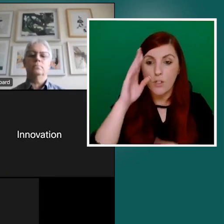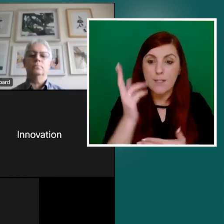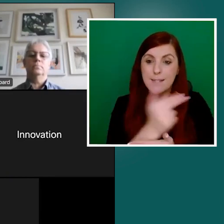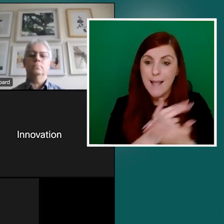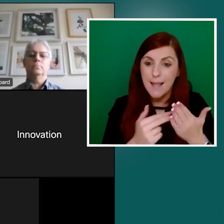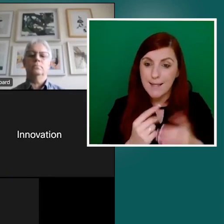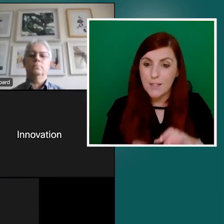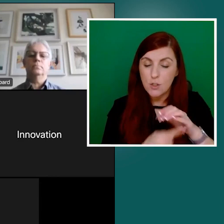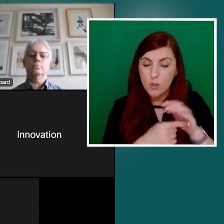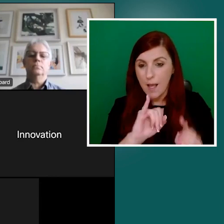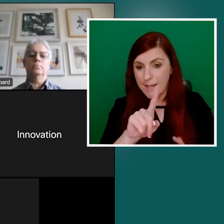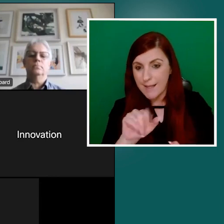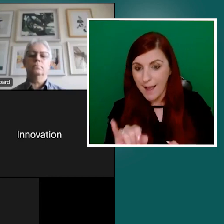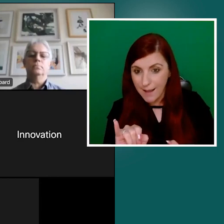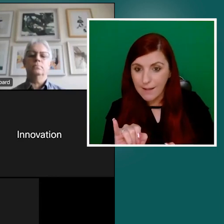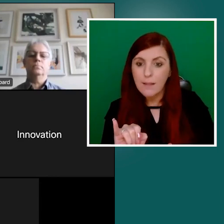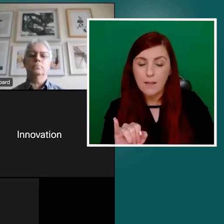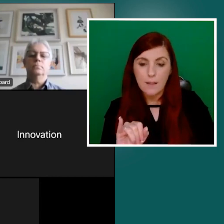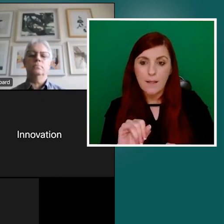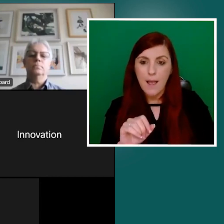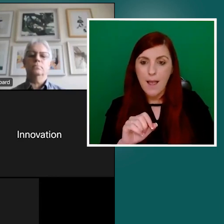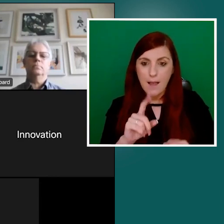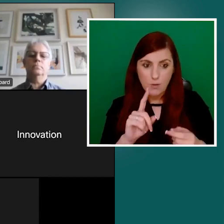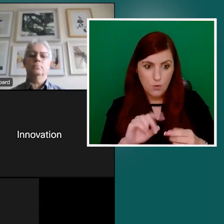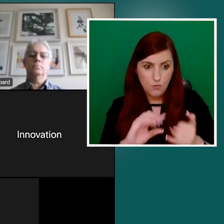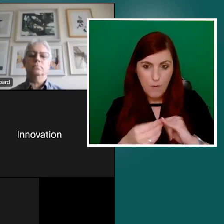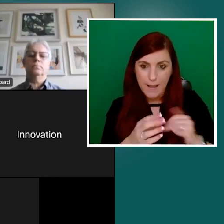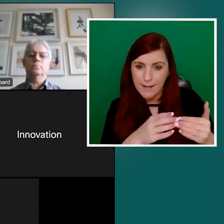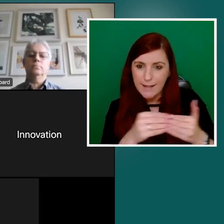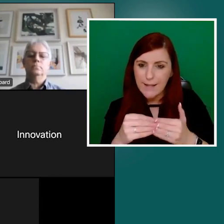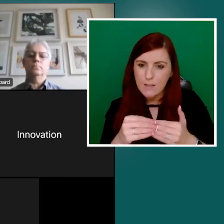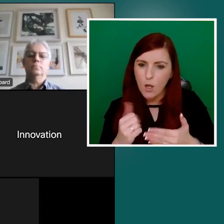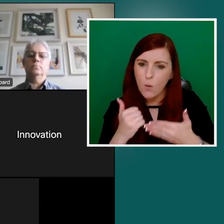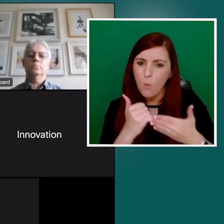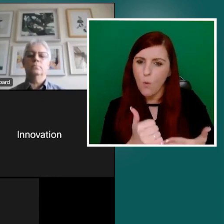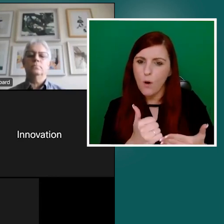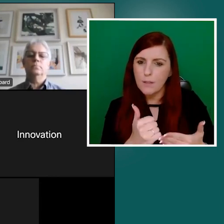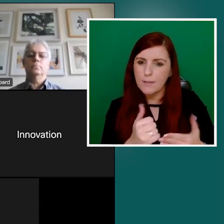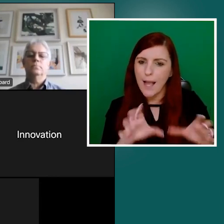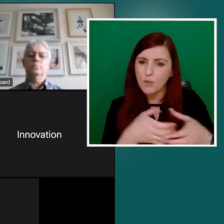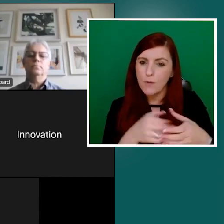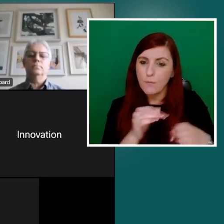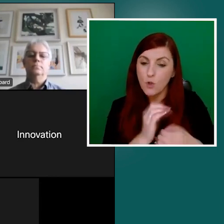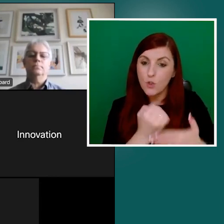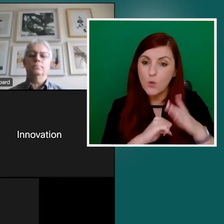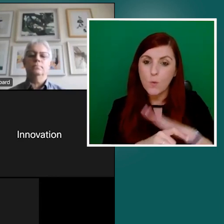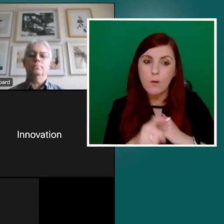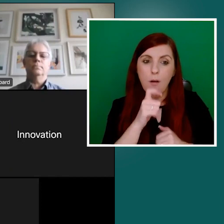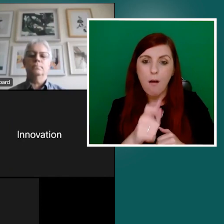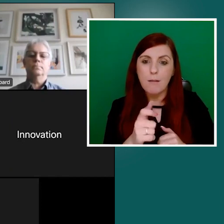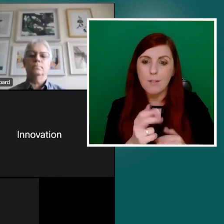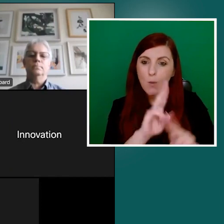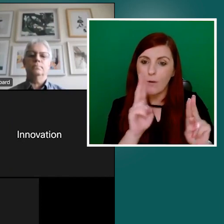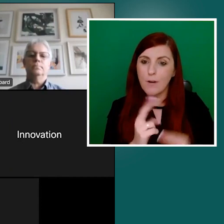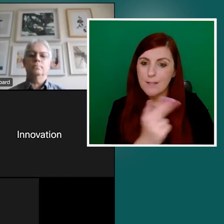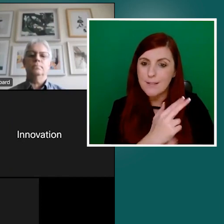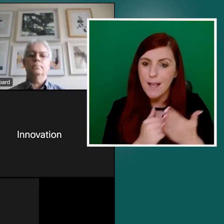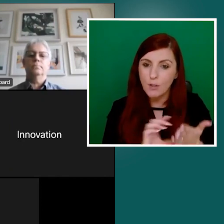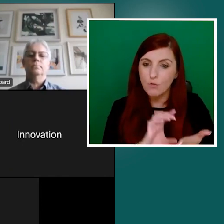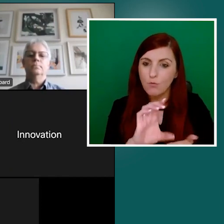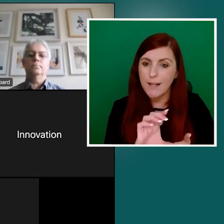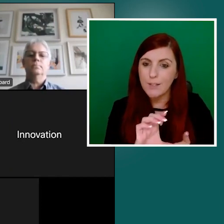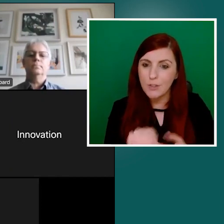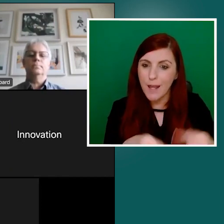out on an award category for students called the Universal Design Grand Challenge, which encourages students to engage in